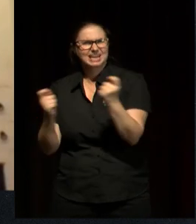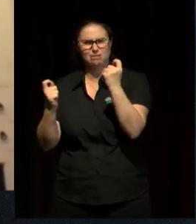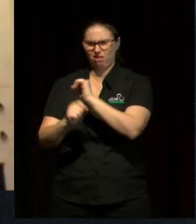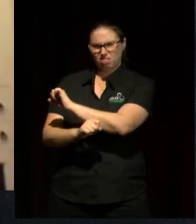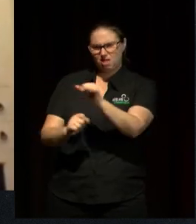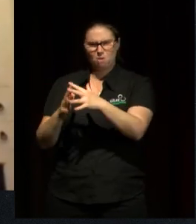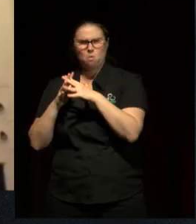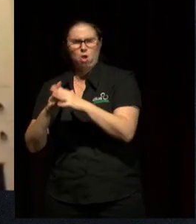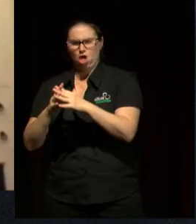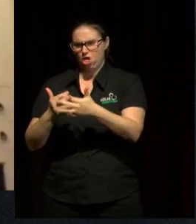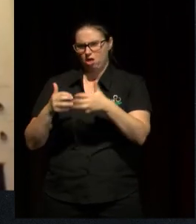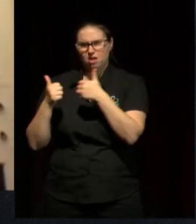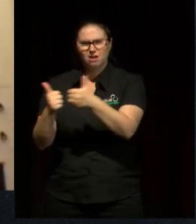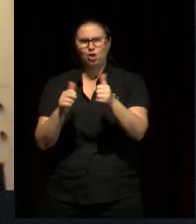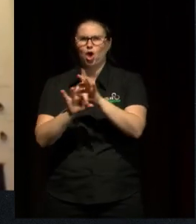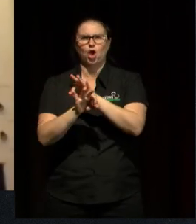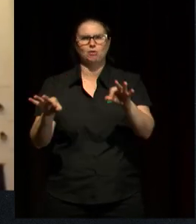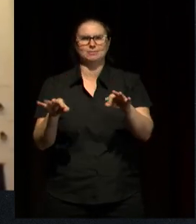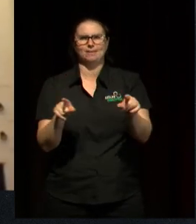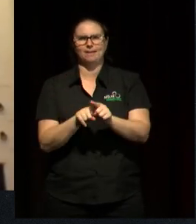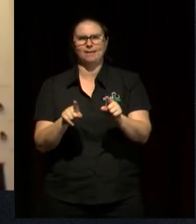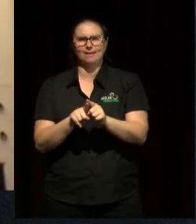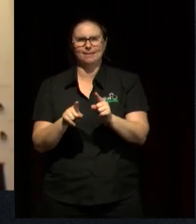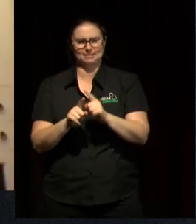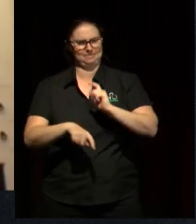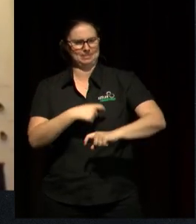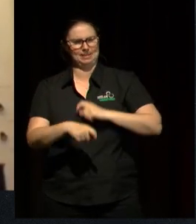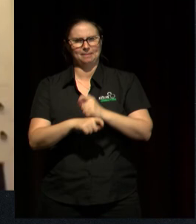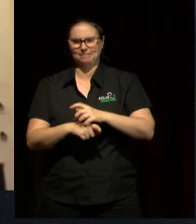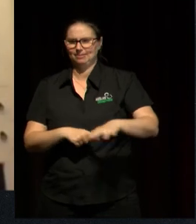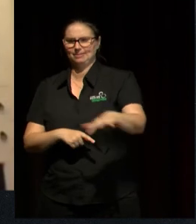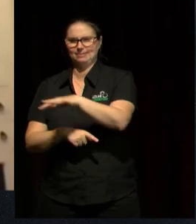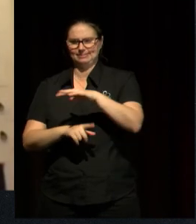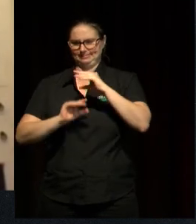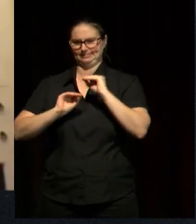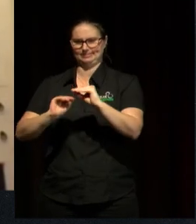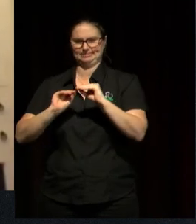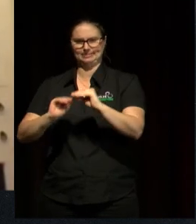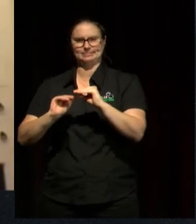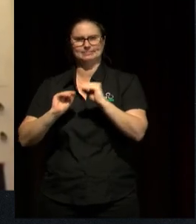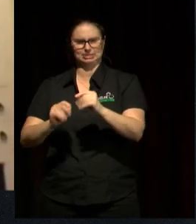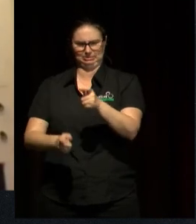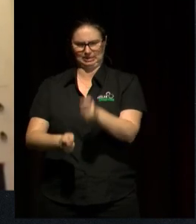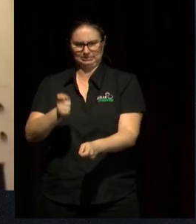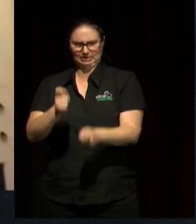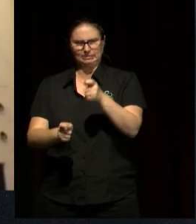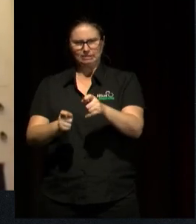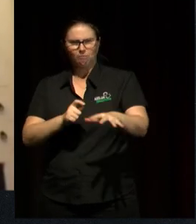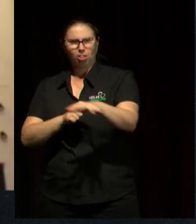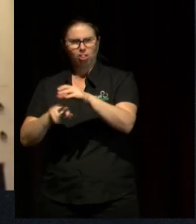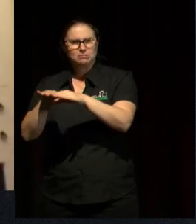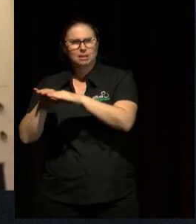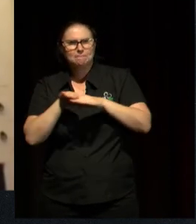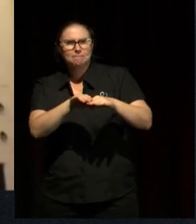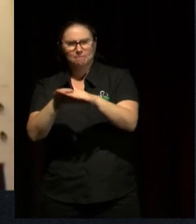Instead of putting children on the conveyor belt to do standardised testing and measure all the things that